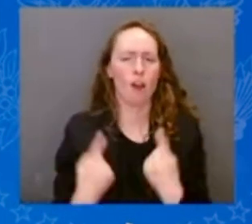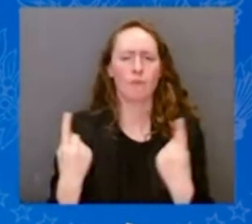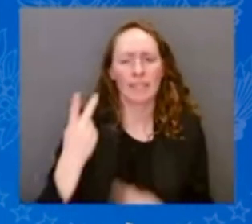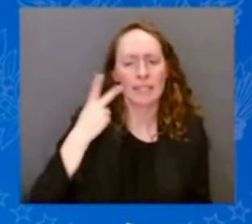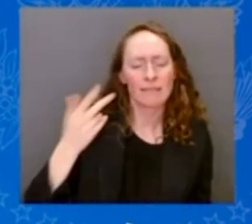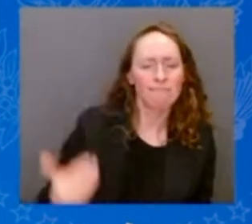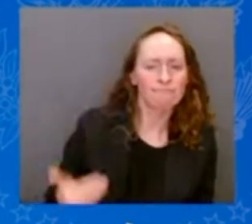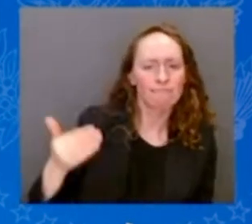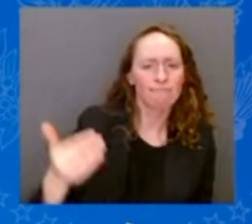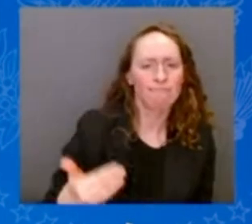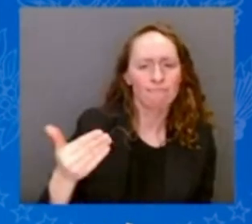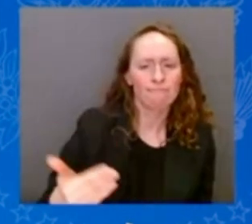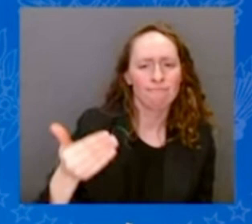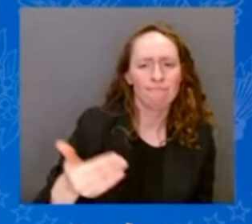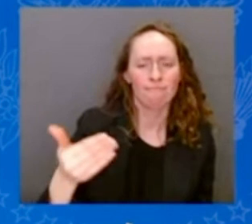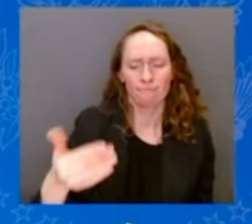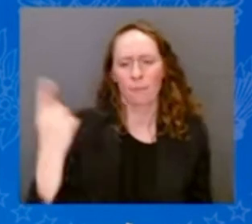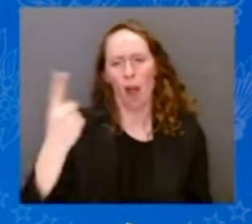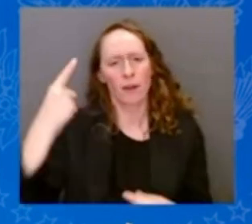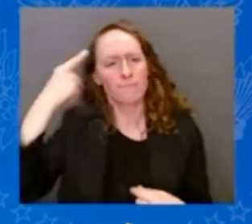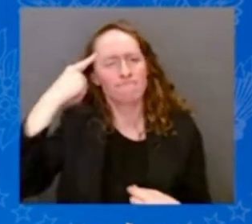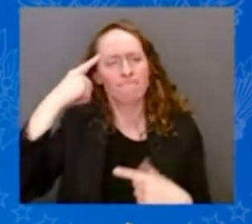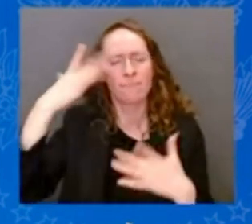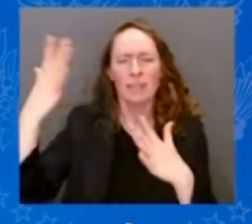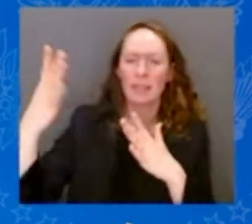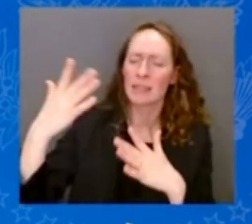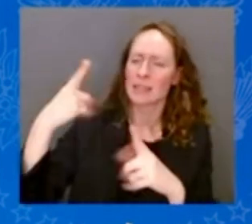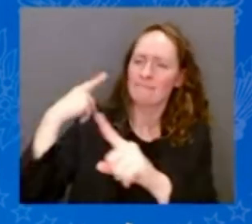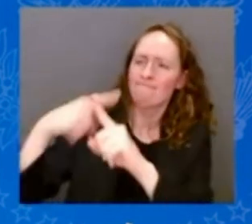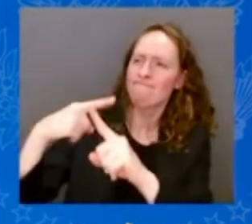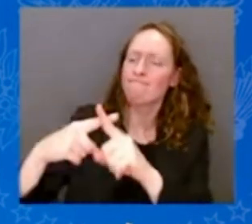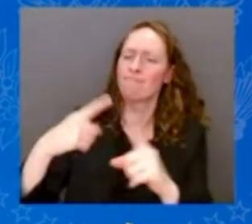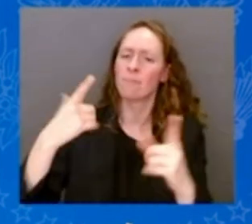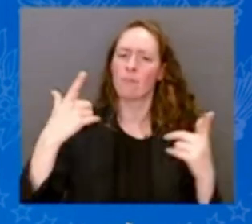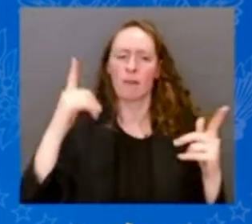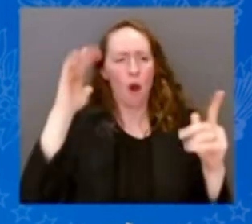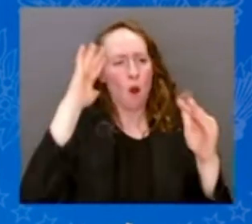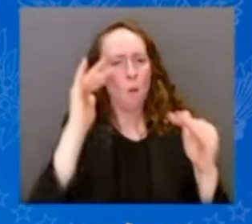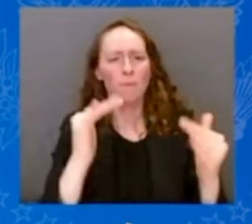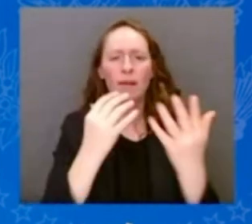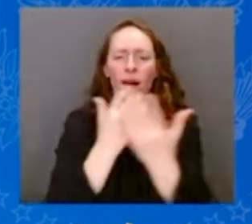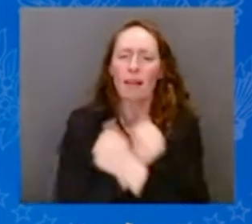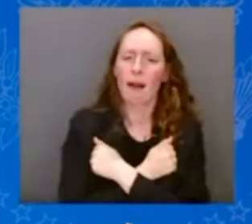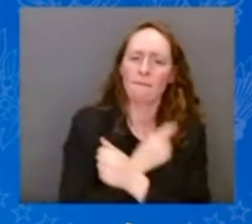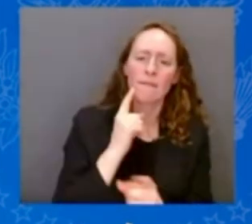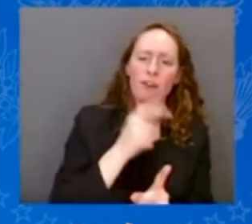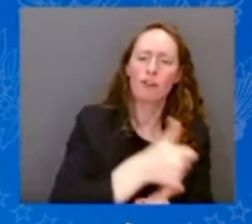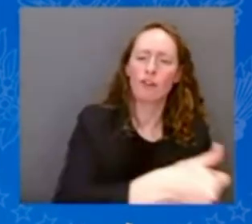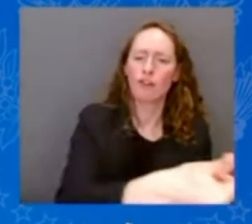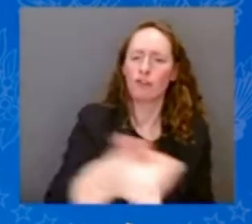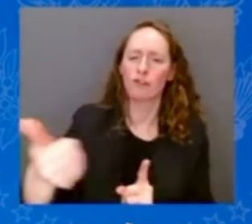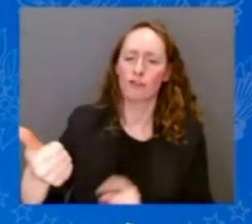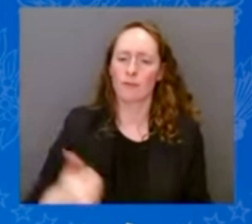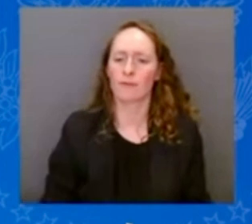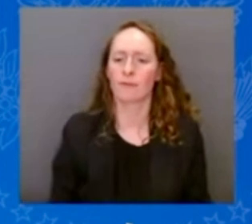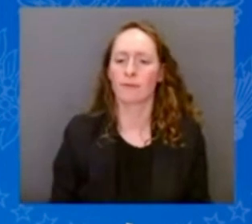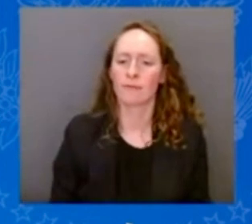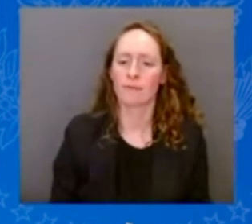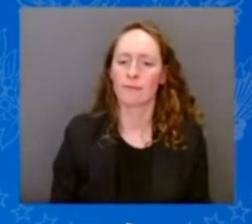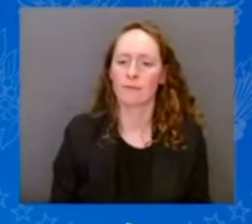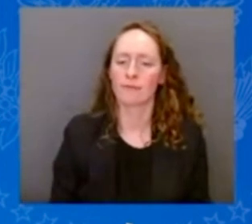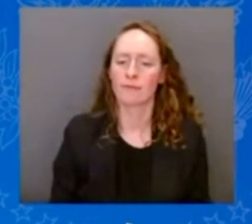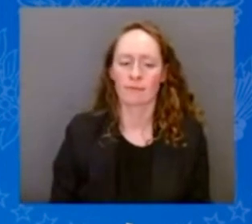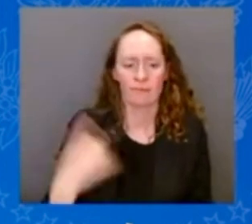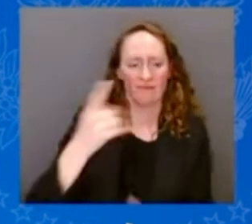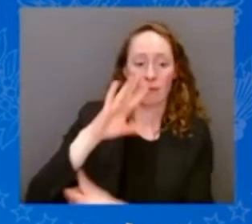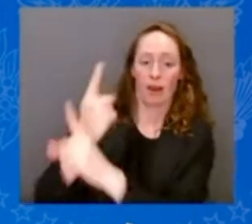None more consequential in my view. None more consequential than Paul Sarbanes. As I said earlier, he was a